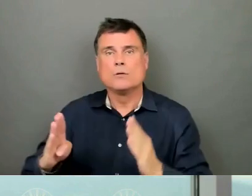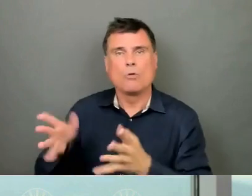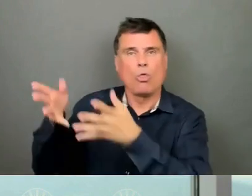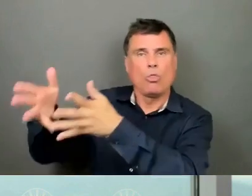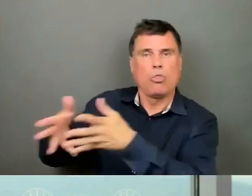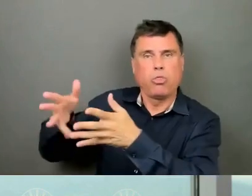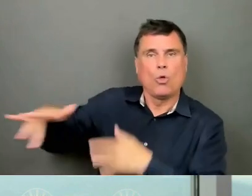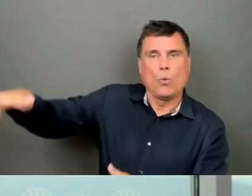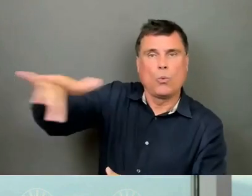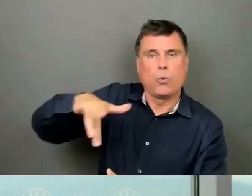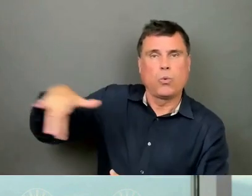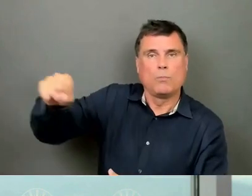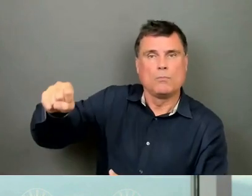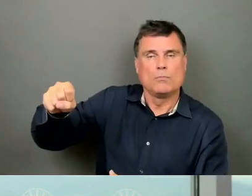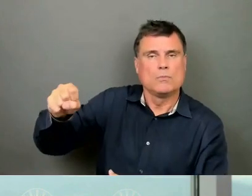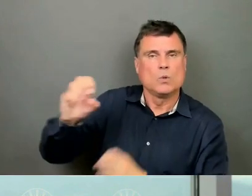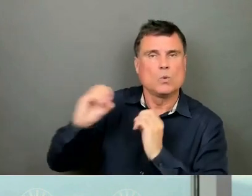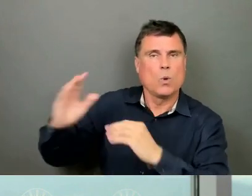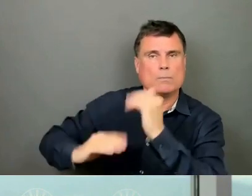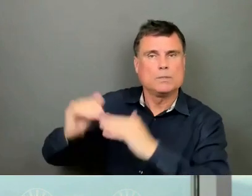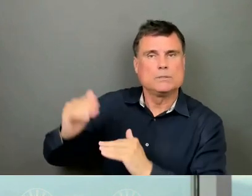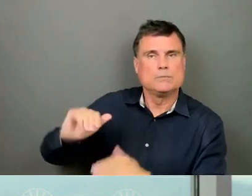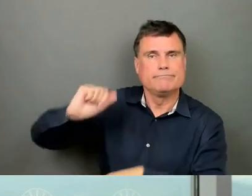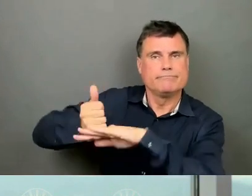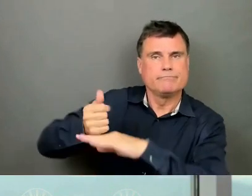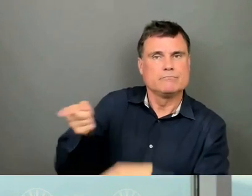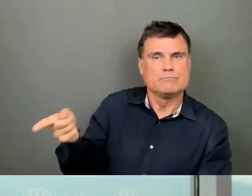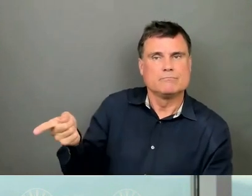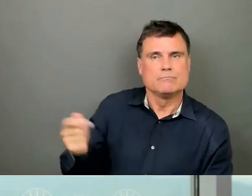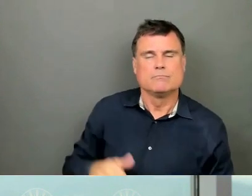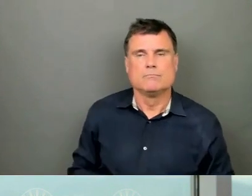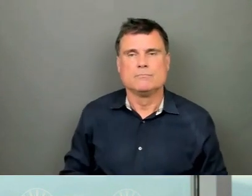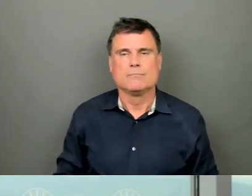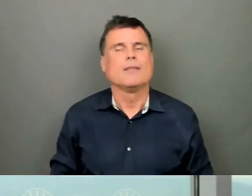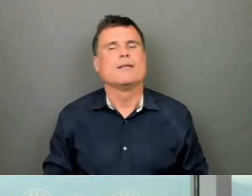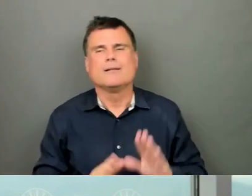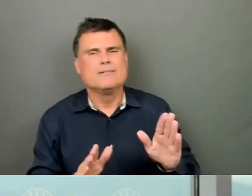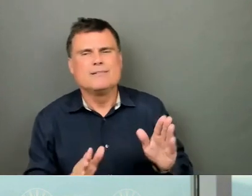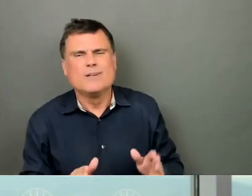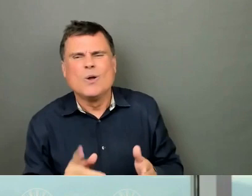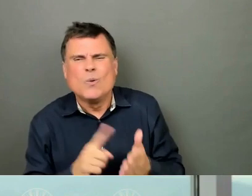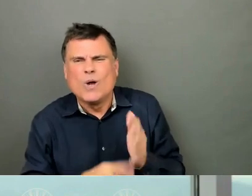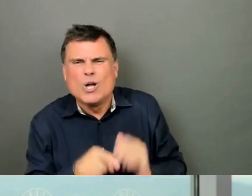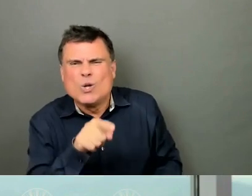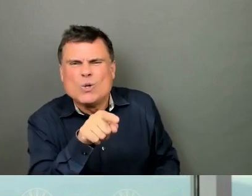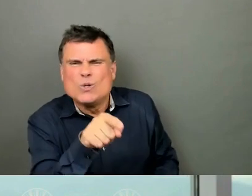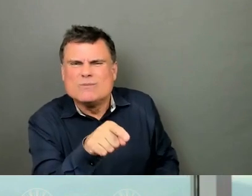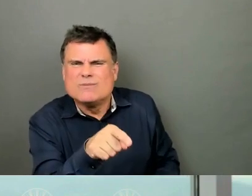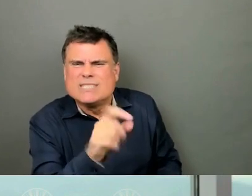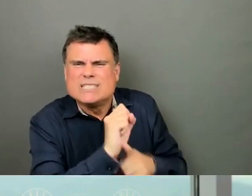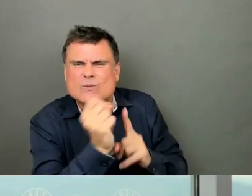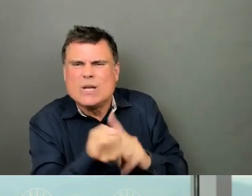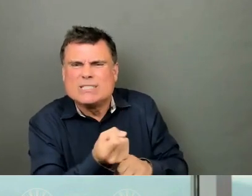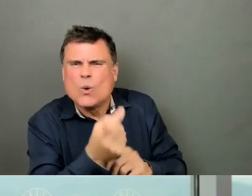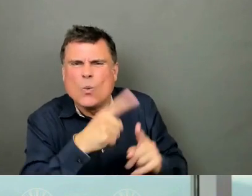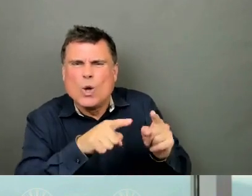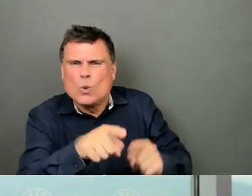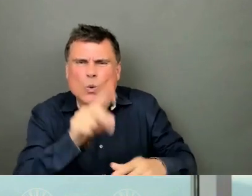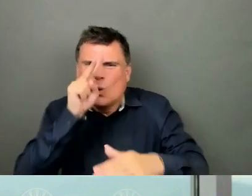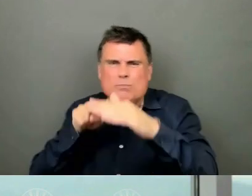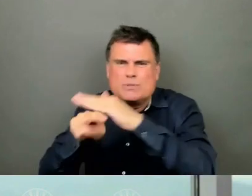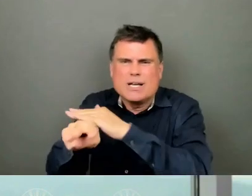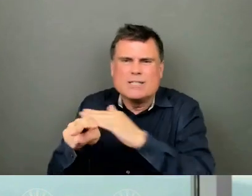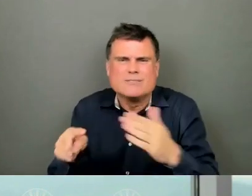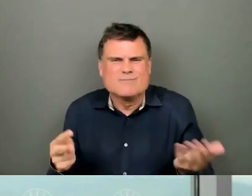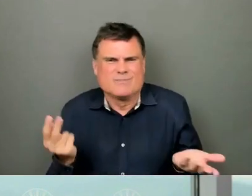expeditiously. Just so I'm clear, what were these unforeseen and unanticipated circumstances that